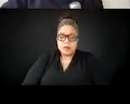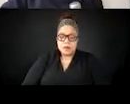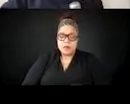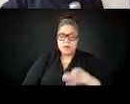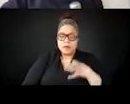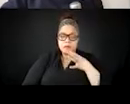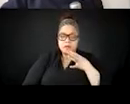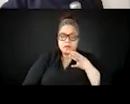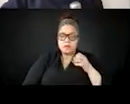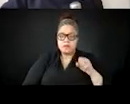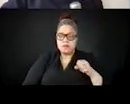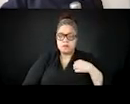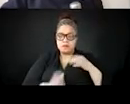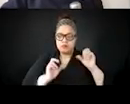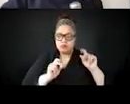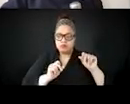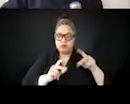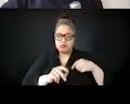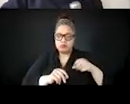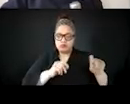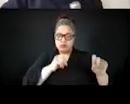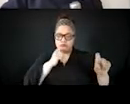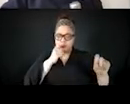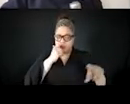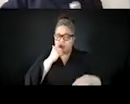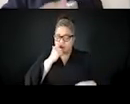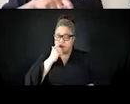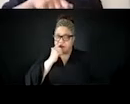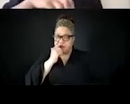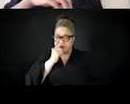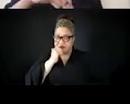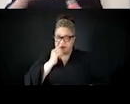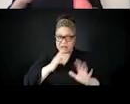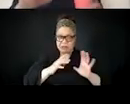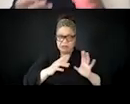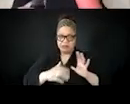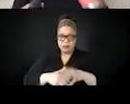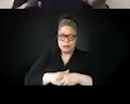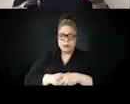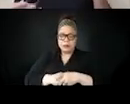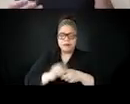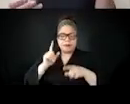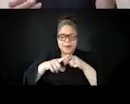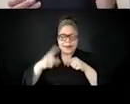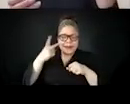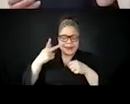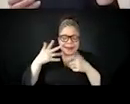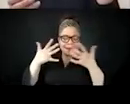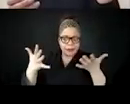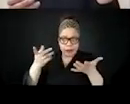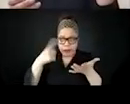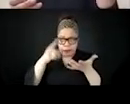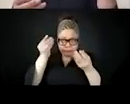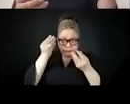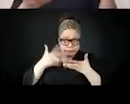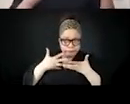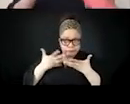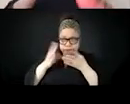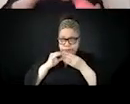the chat really quick. We have Jelani sharing that the perception of photos as evidence makes sense.